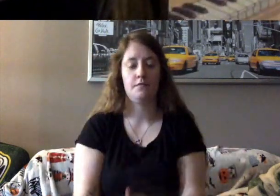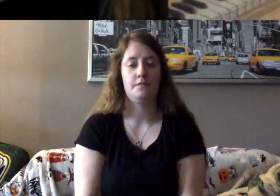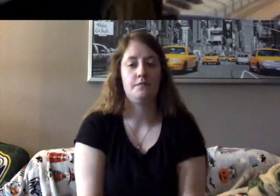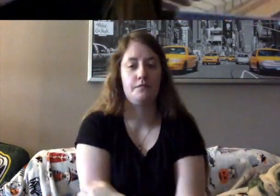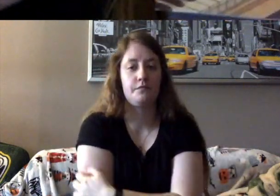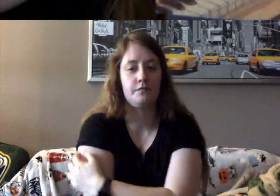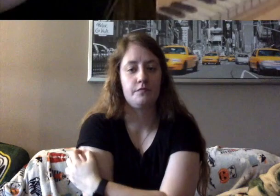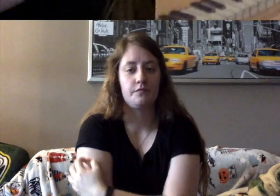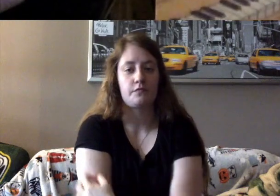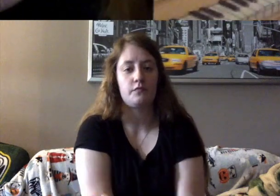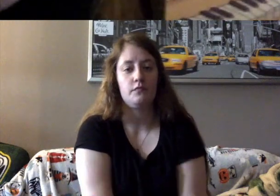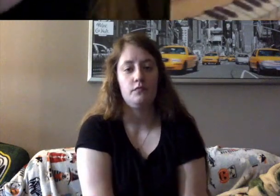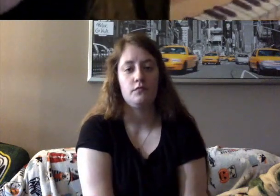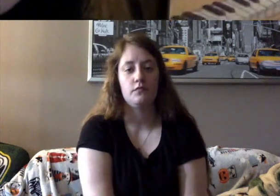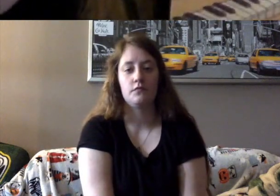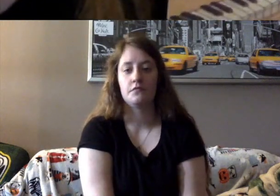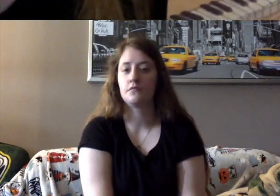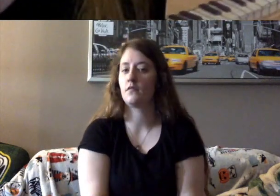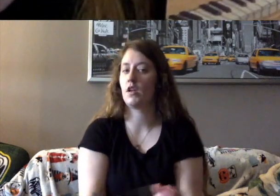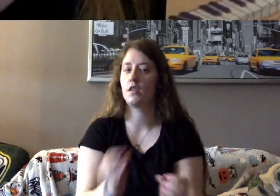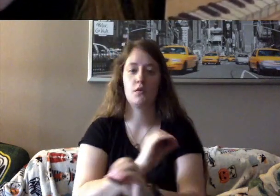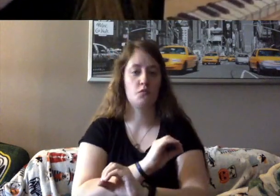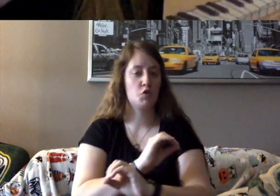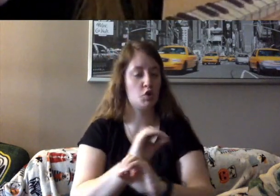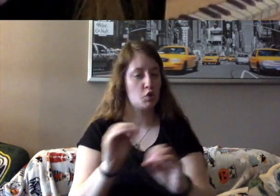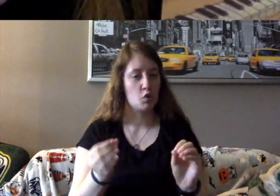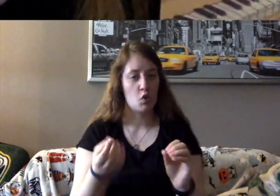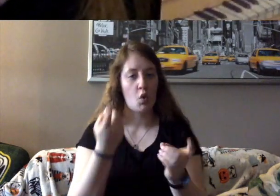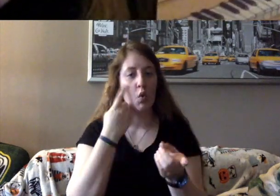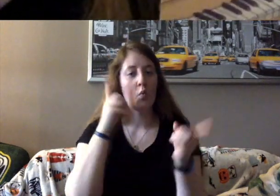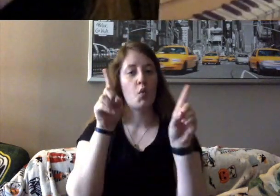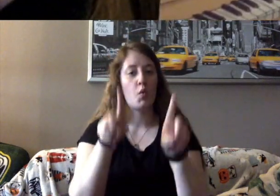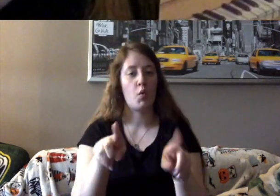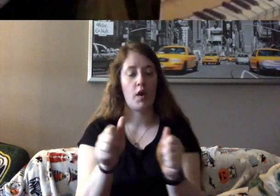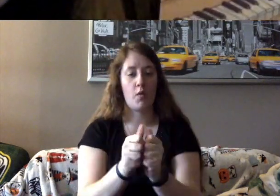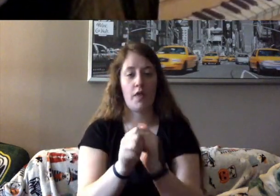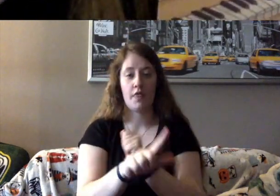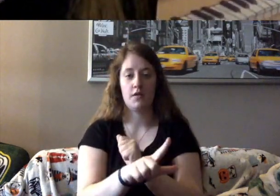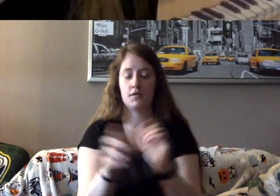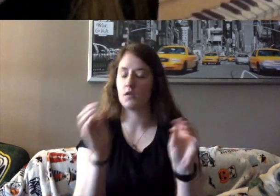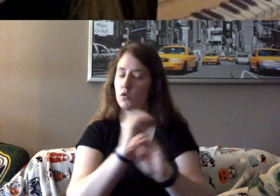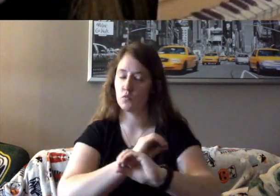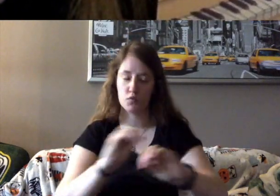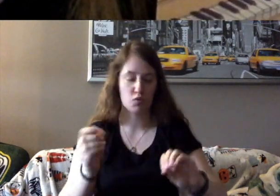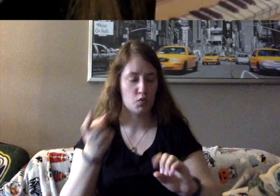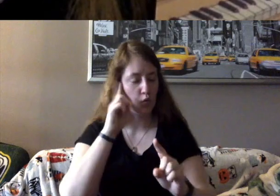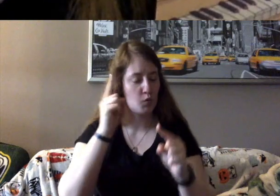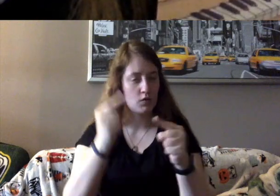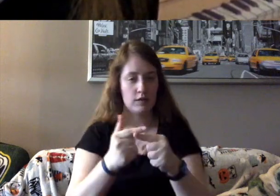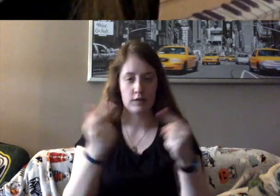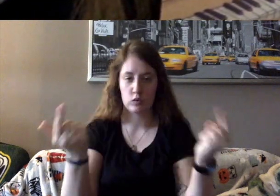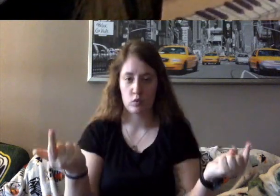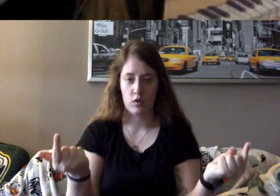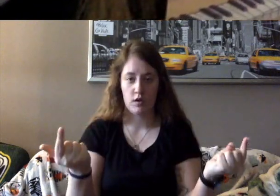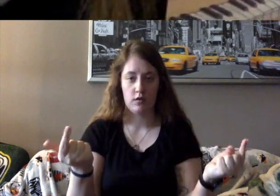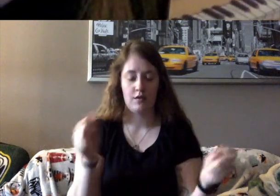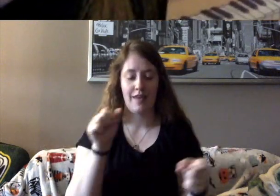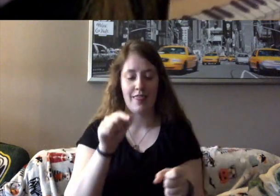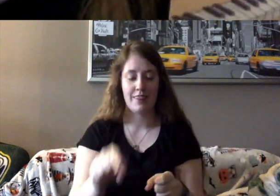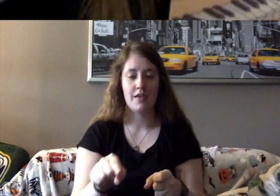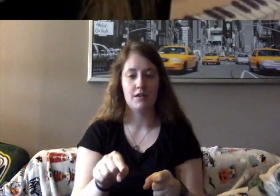no agreeing with this. There was no disagreeing. This simply was.